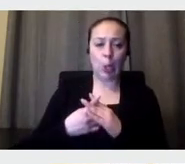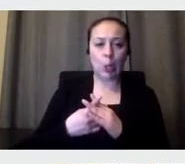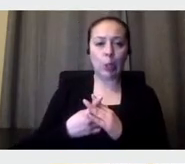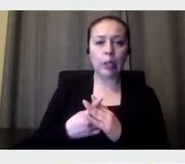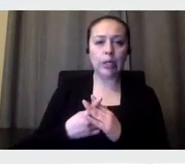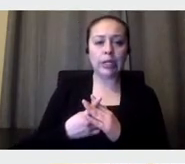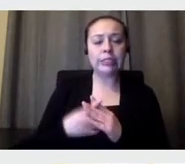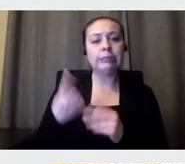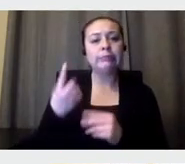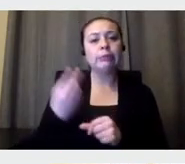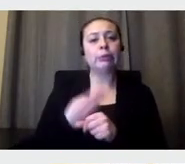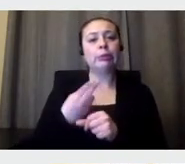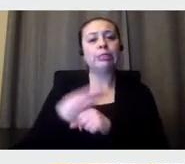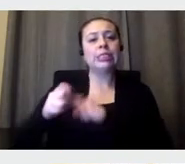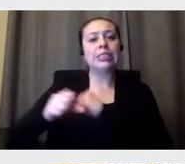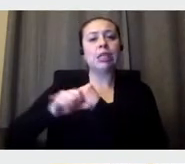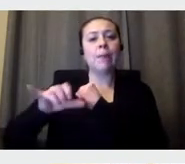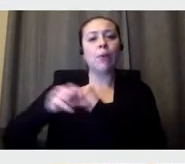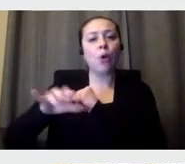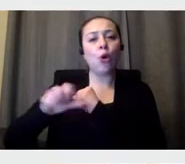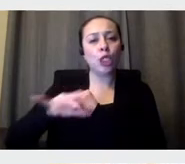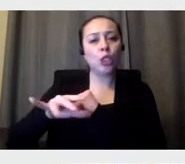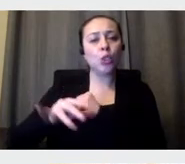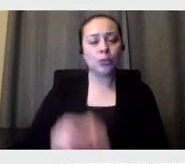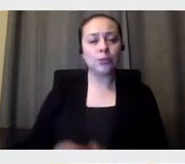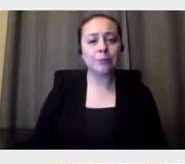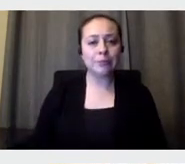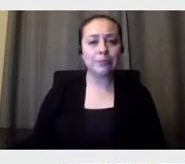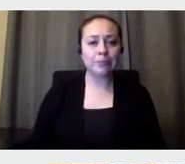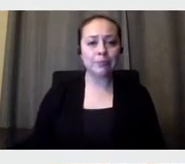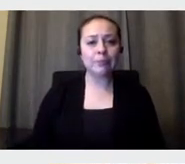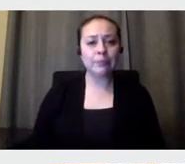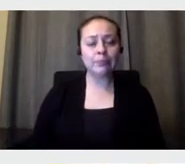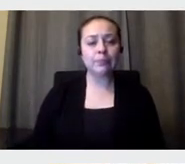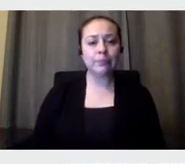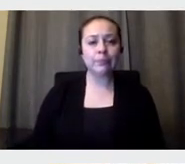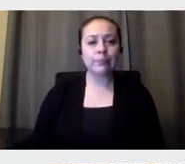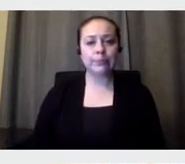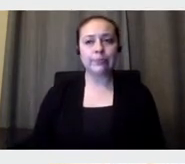commercial, and that's why, that's how design was called back in the day.